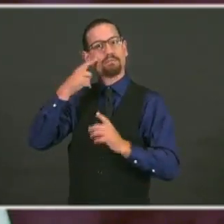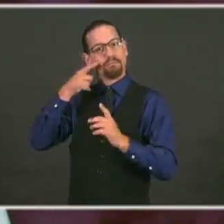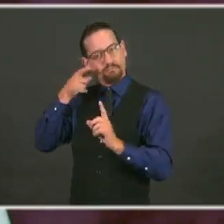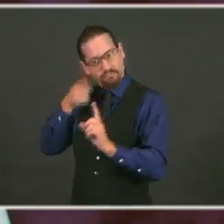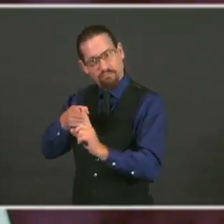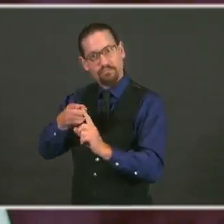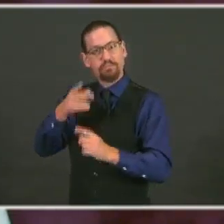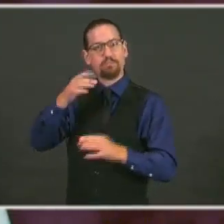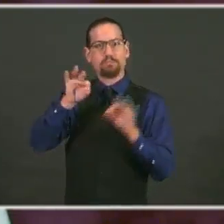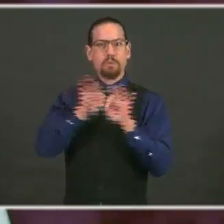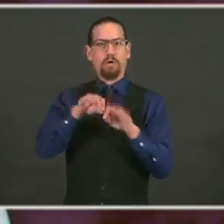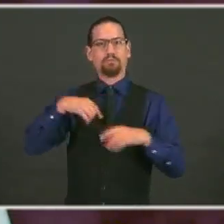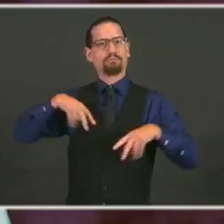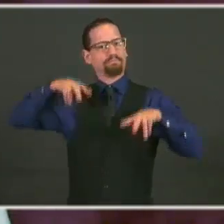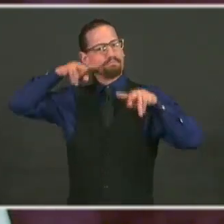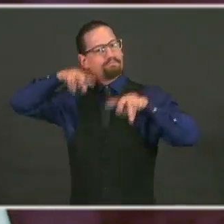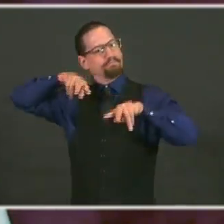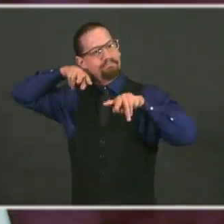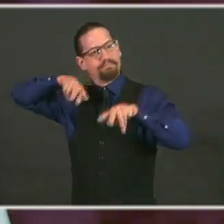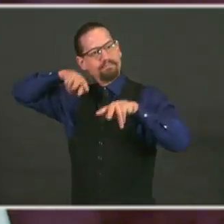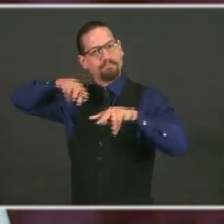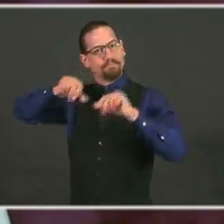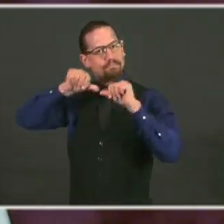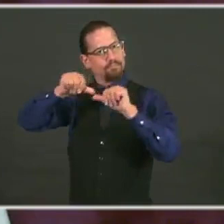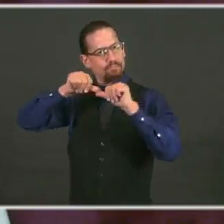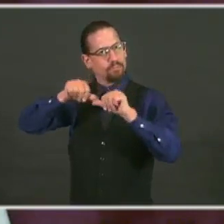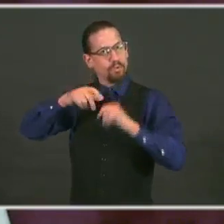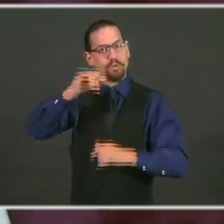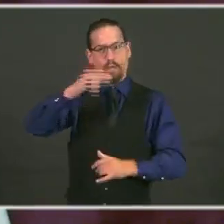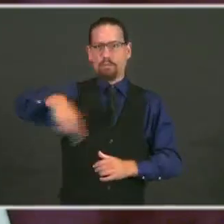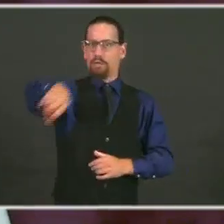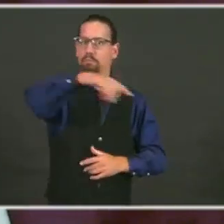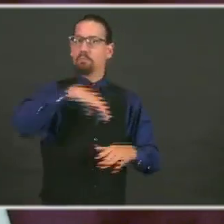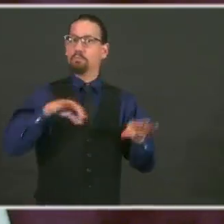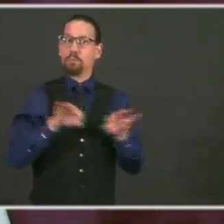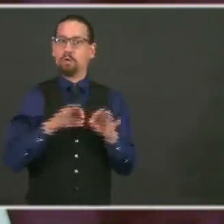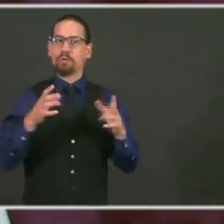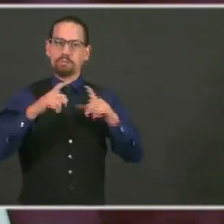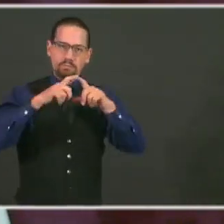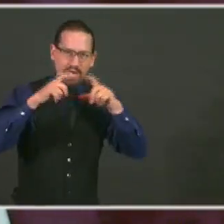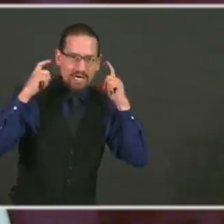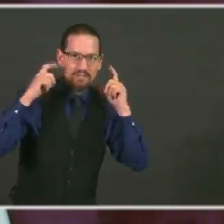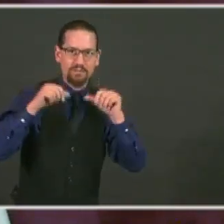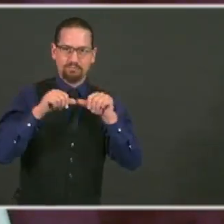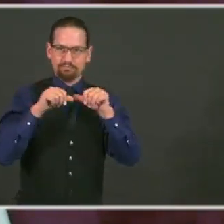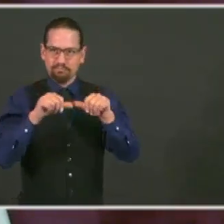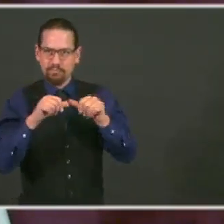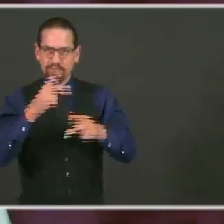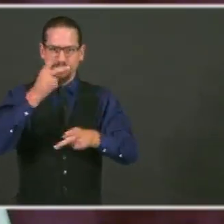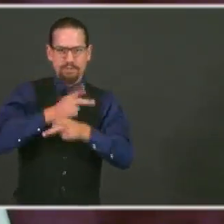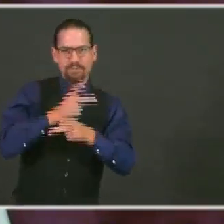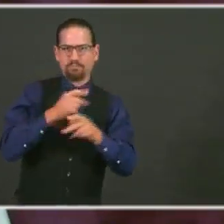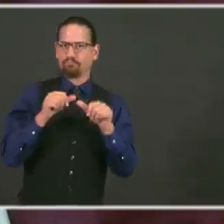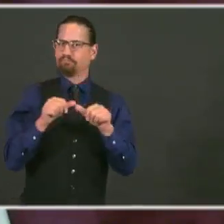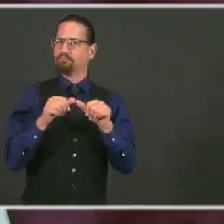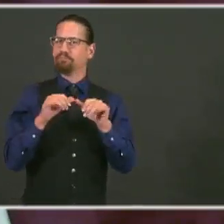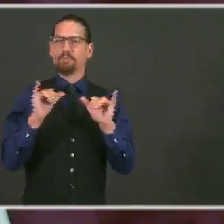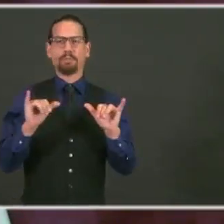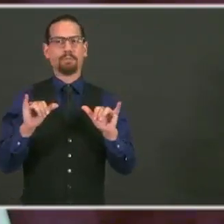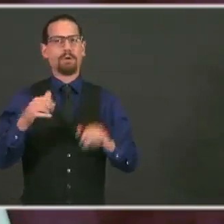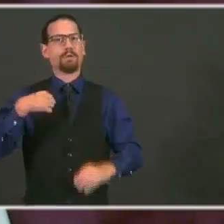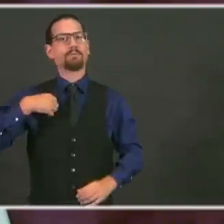guard down. And so I will say just I look at this every day, all day, and I'm sharing with you